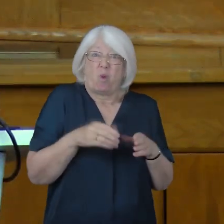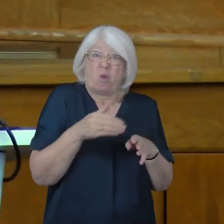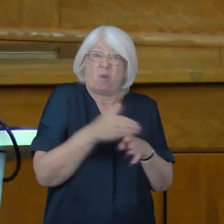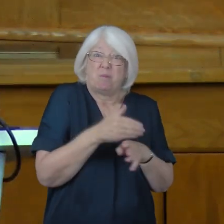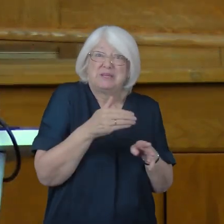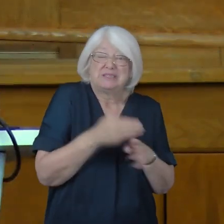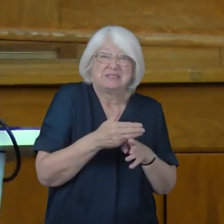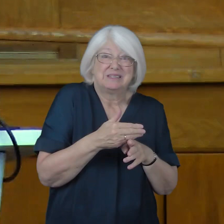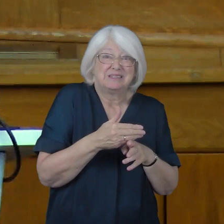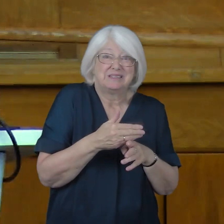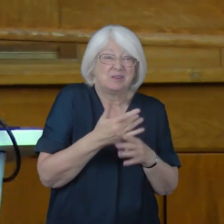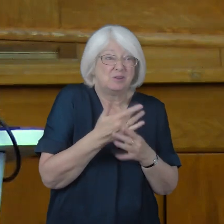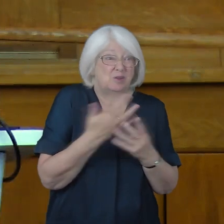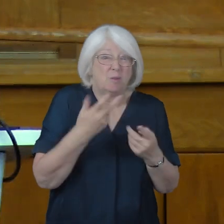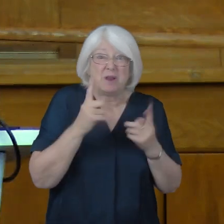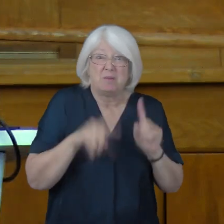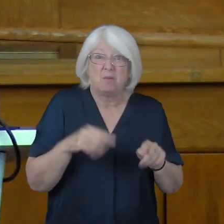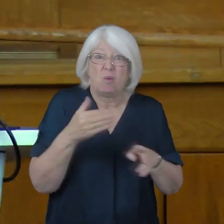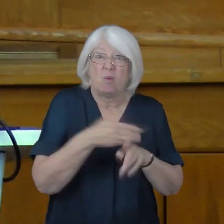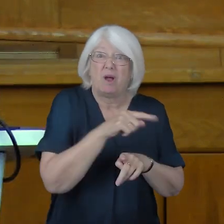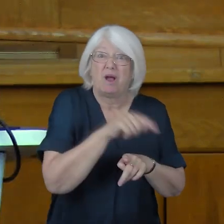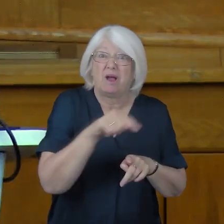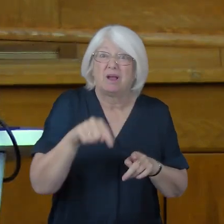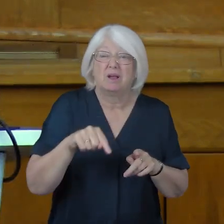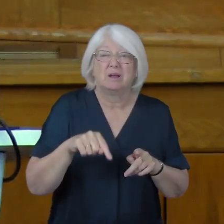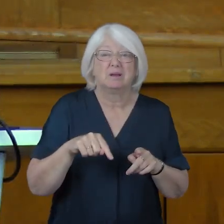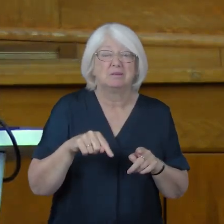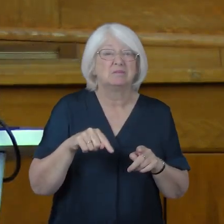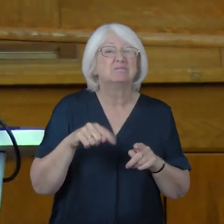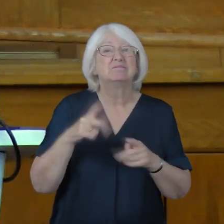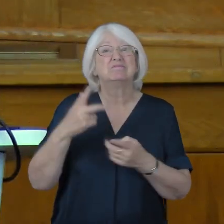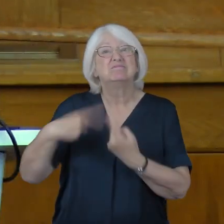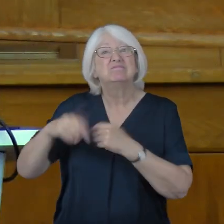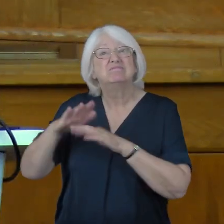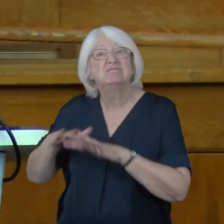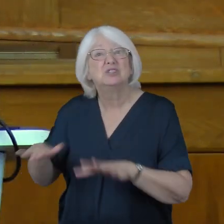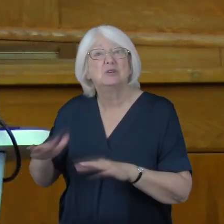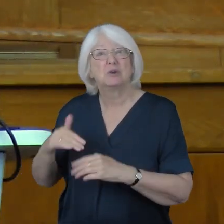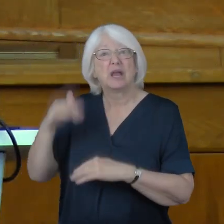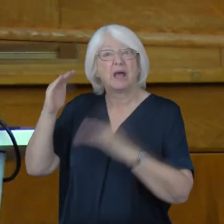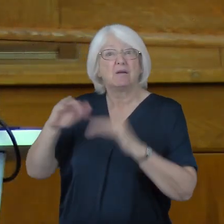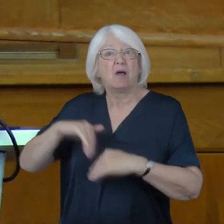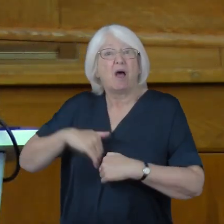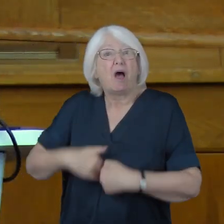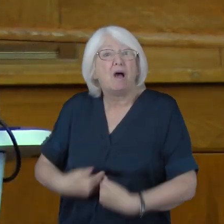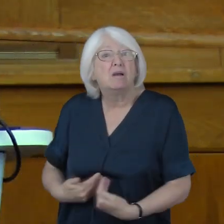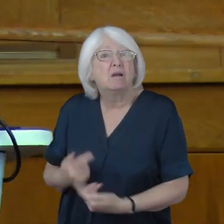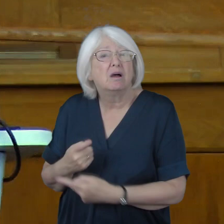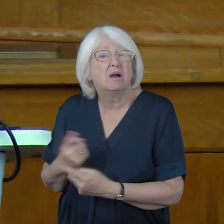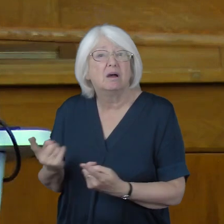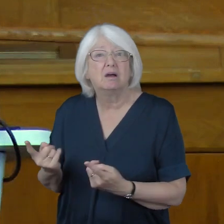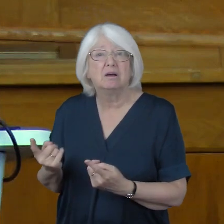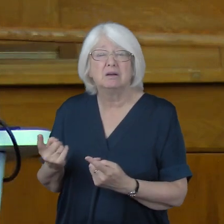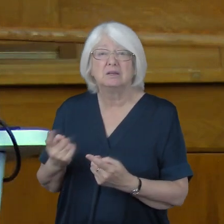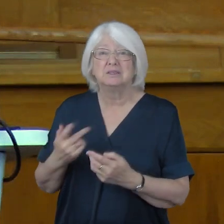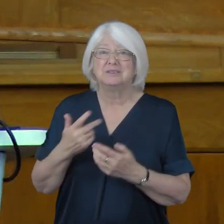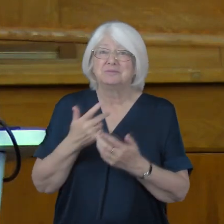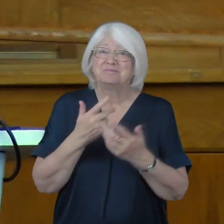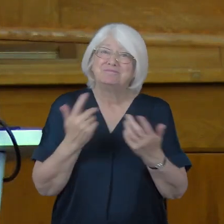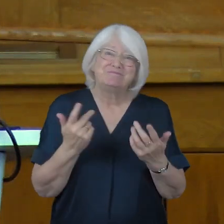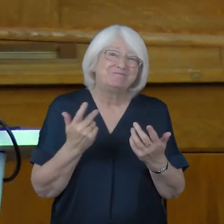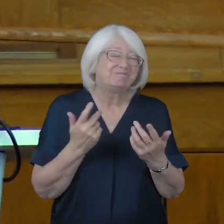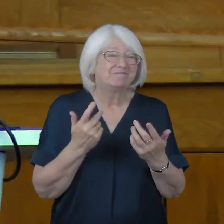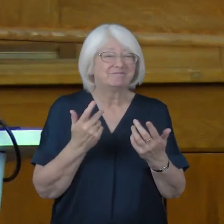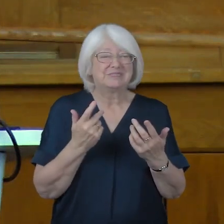employ so many, of hunger amongst children as well as adults, of the dangers of